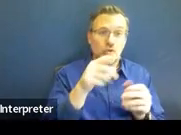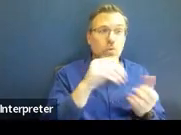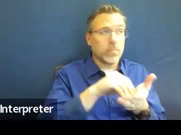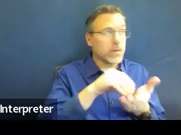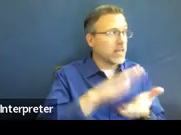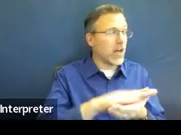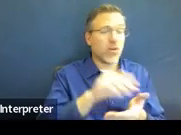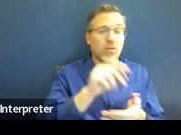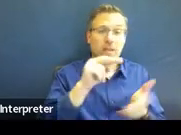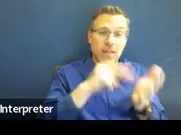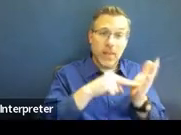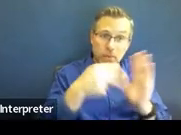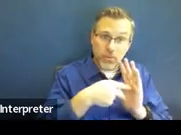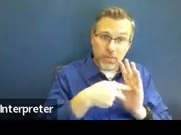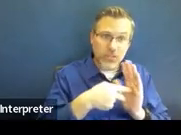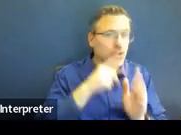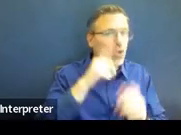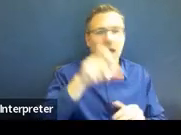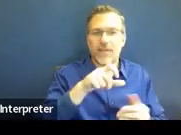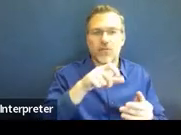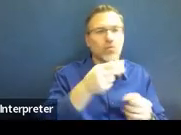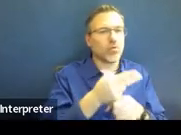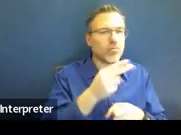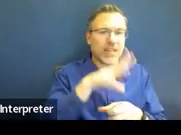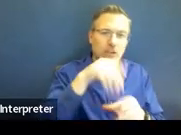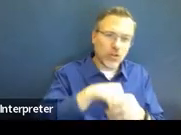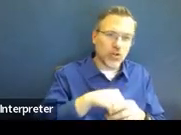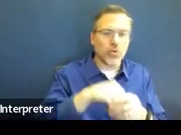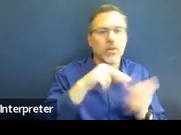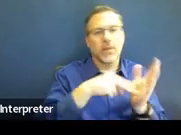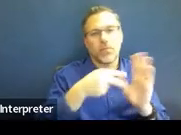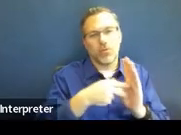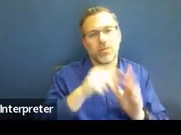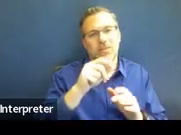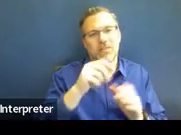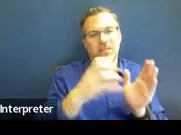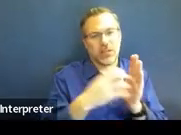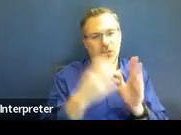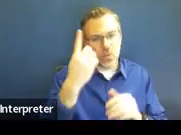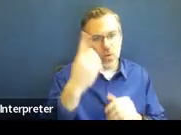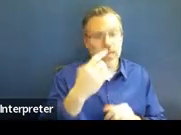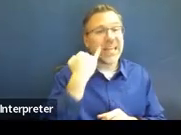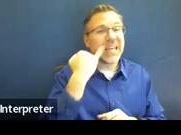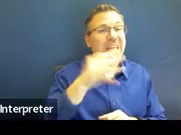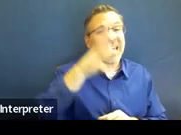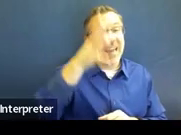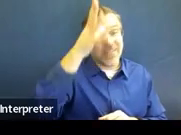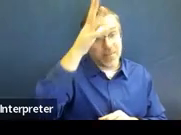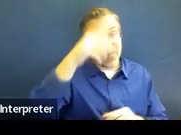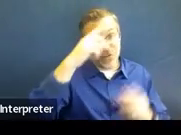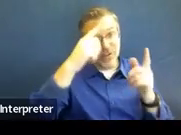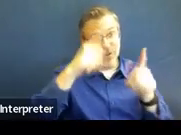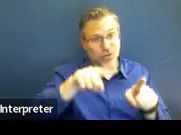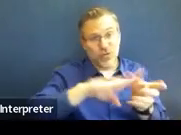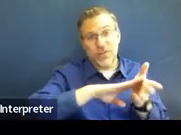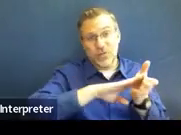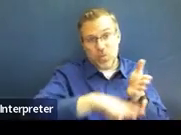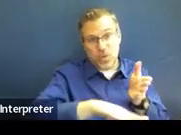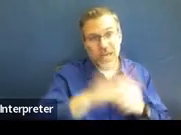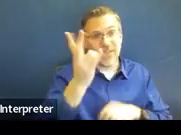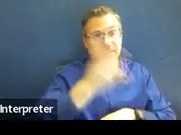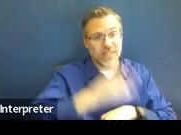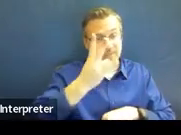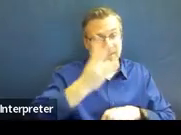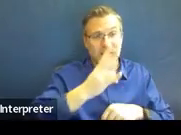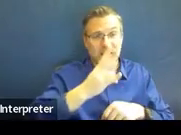So you don't need to list that here. And if the parent agrees to waive their seven day notice, that you